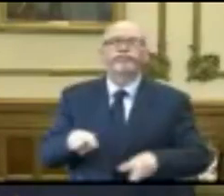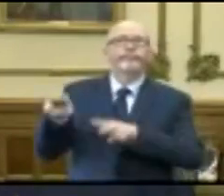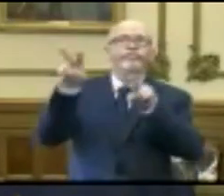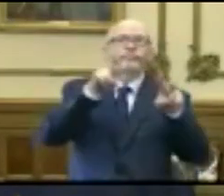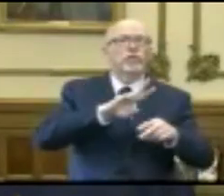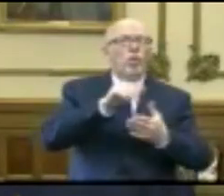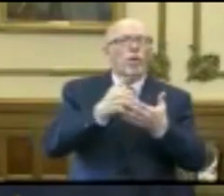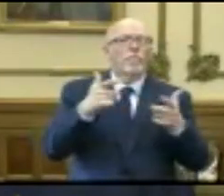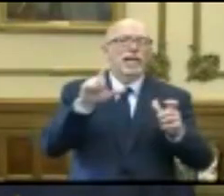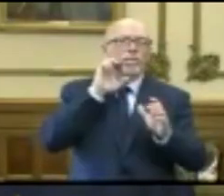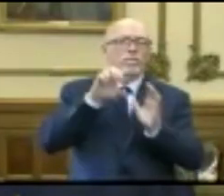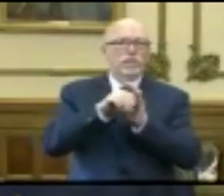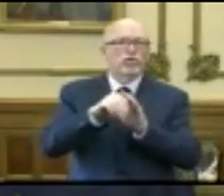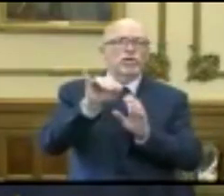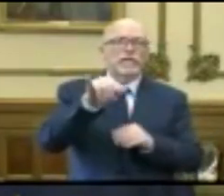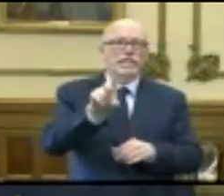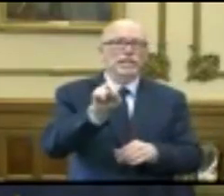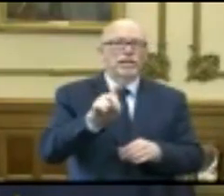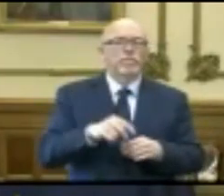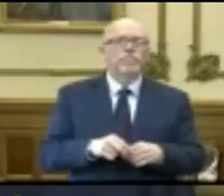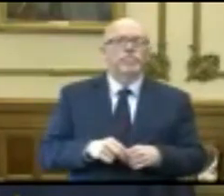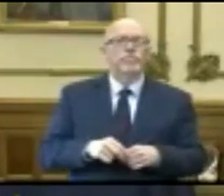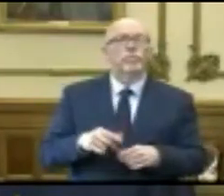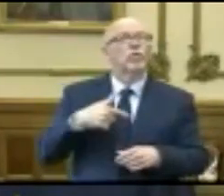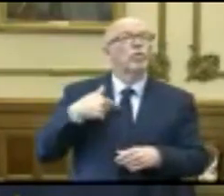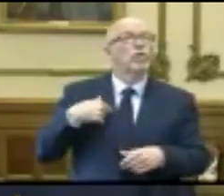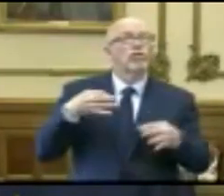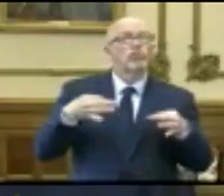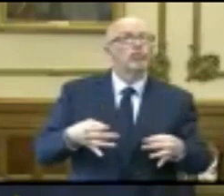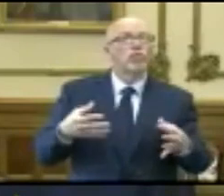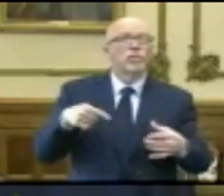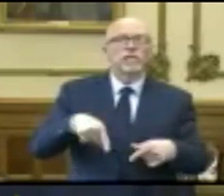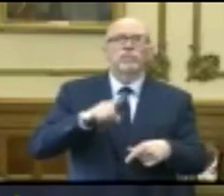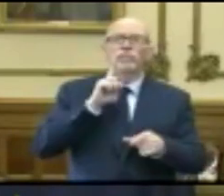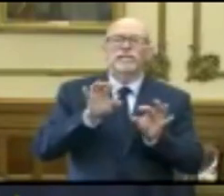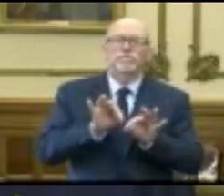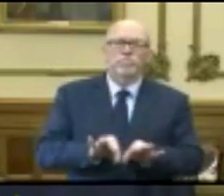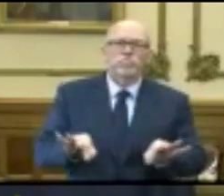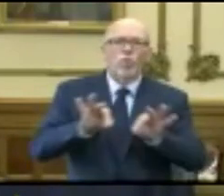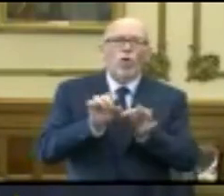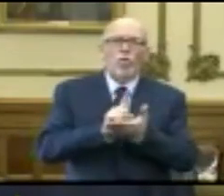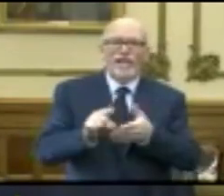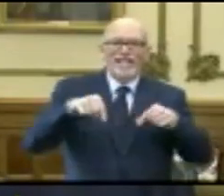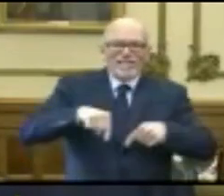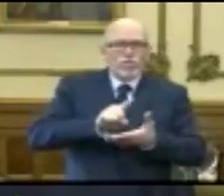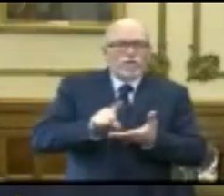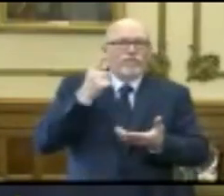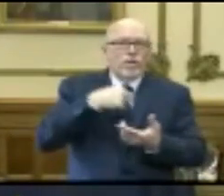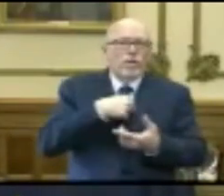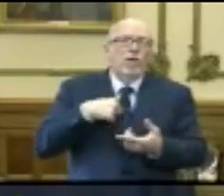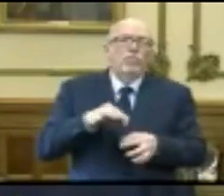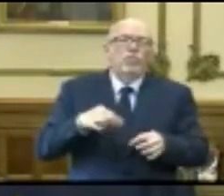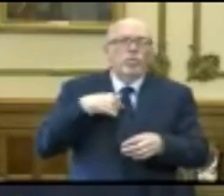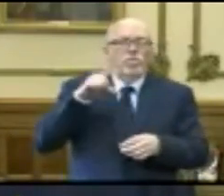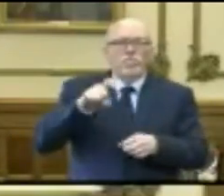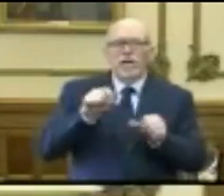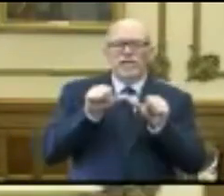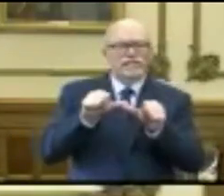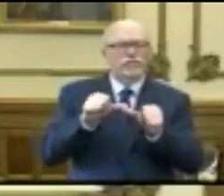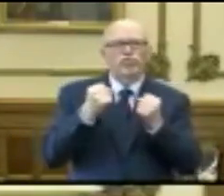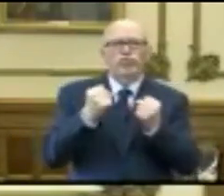big picture of the state of Indiana, and what we've determined is this is a critically important week for us, and we need to finish it strong.